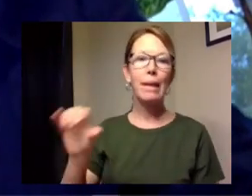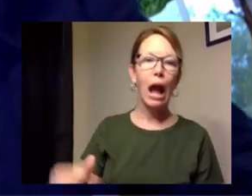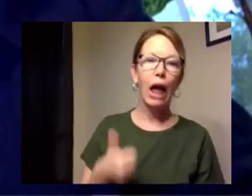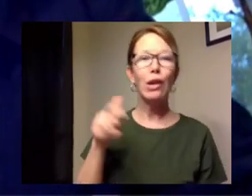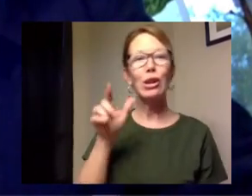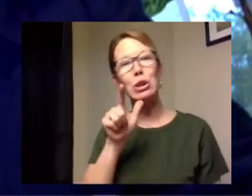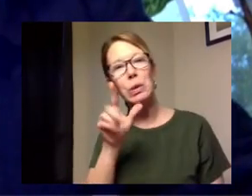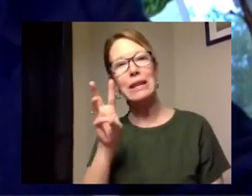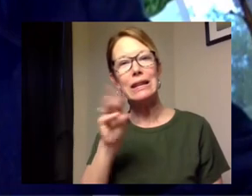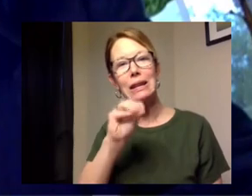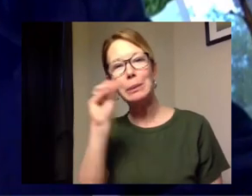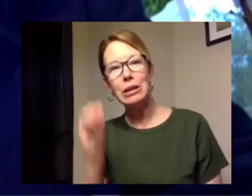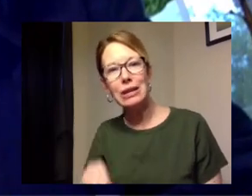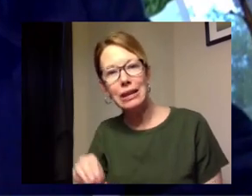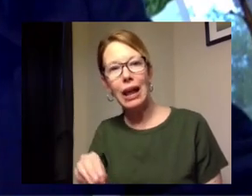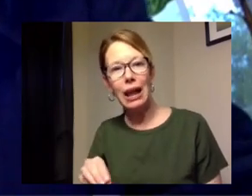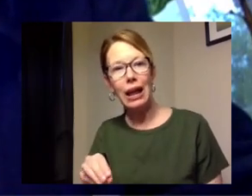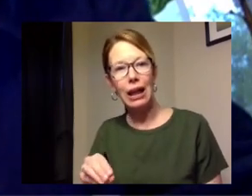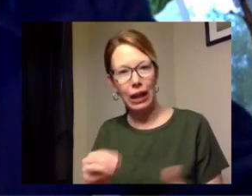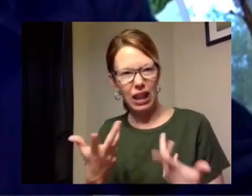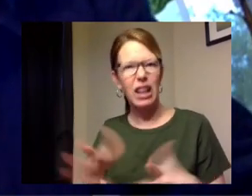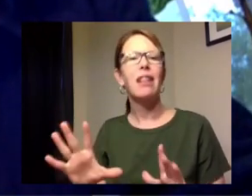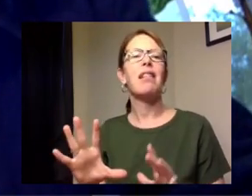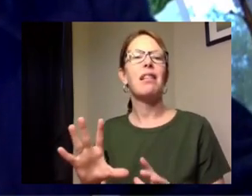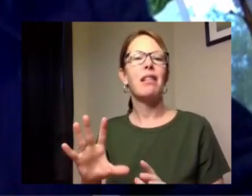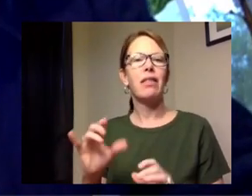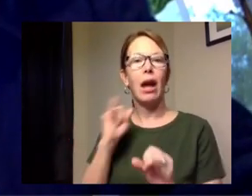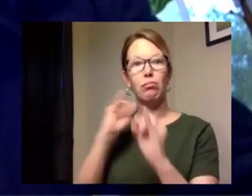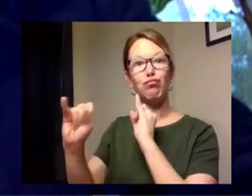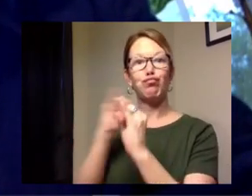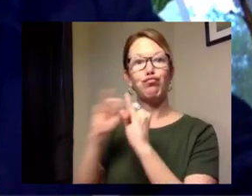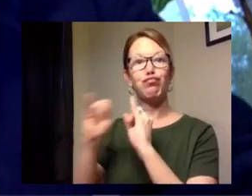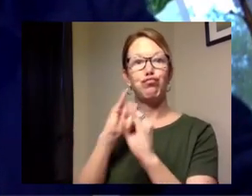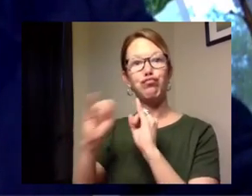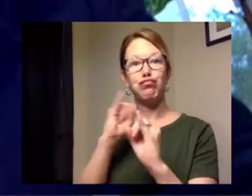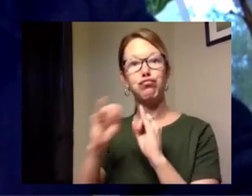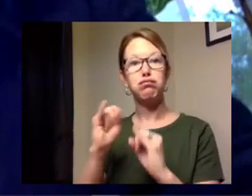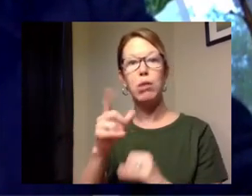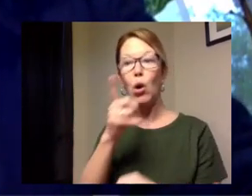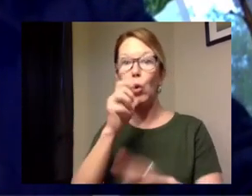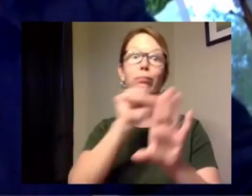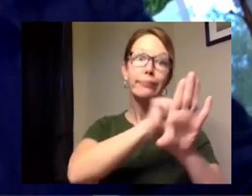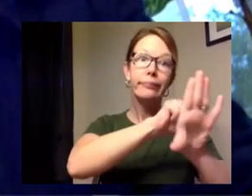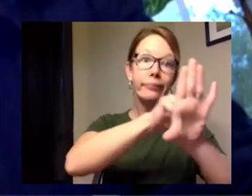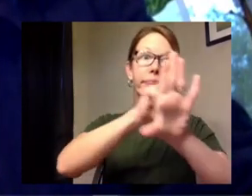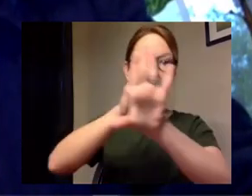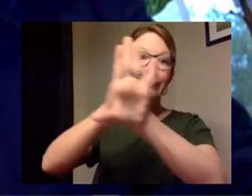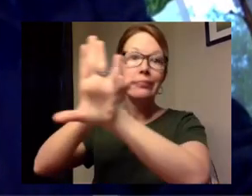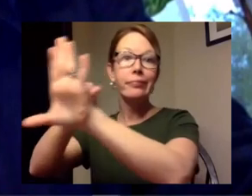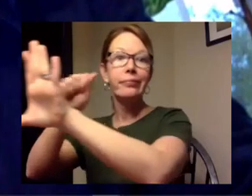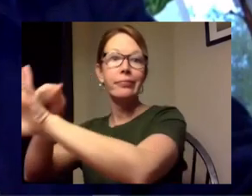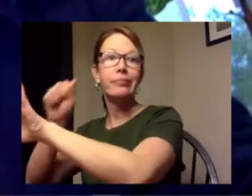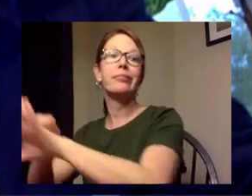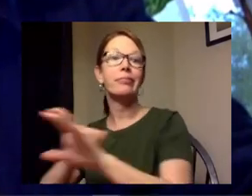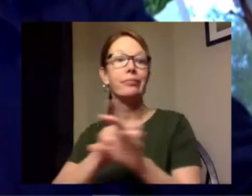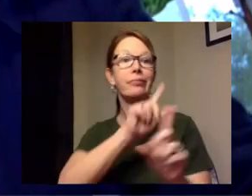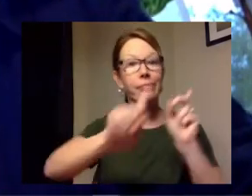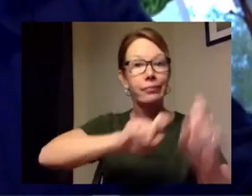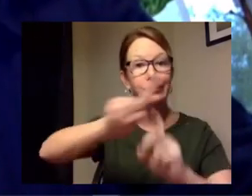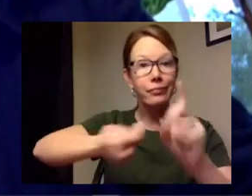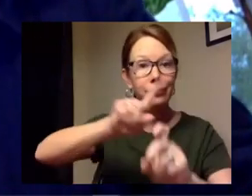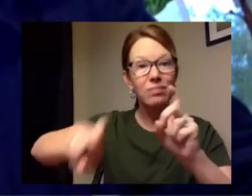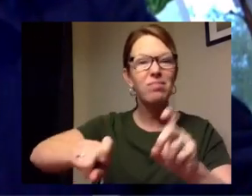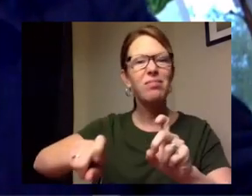26 percent were interviewed by the the census takers who walked around through the neighborhoods that won't come to your house this